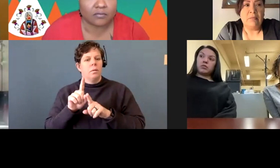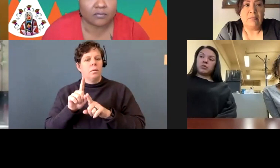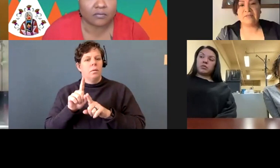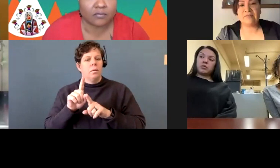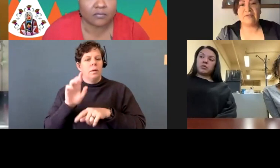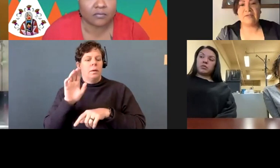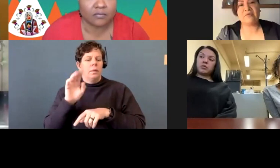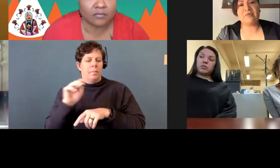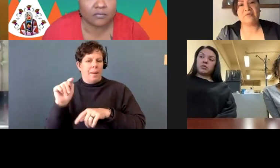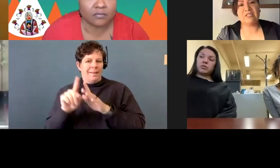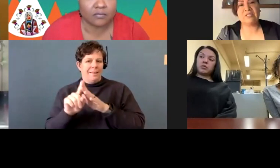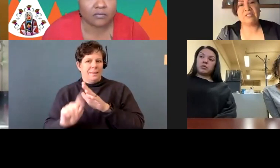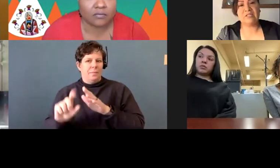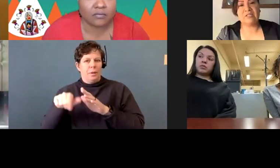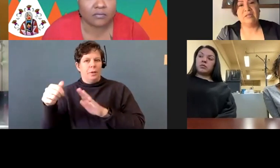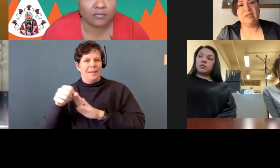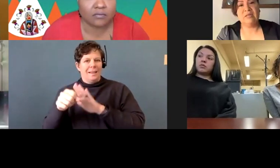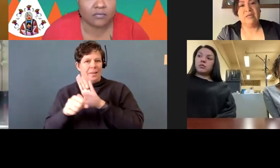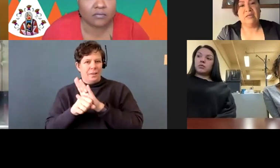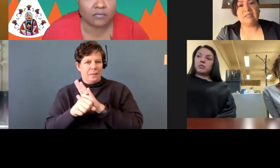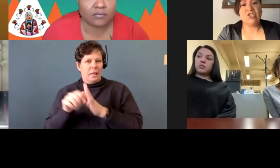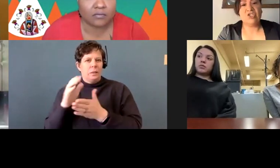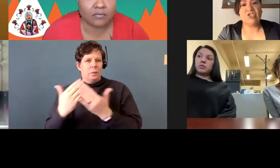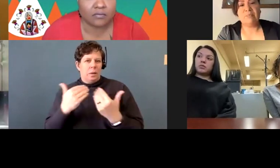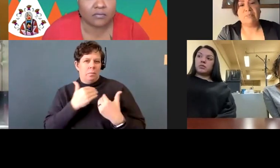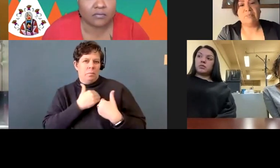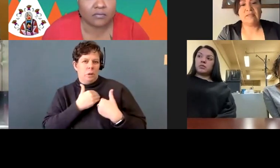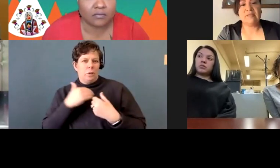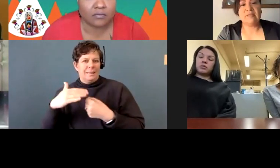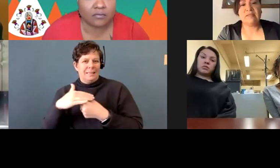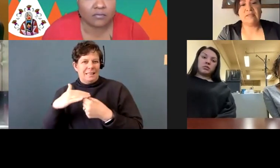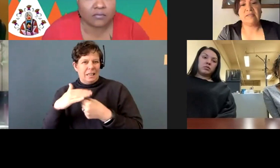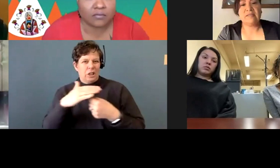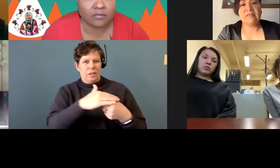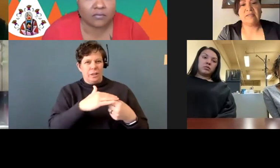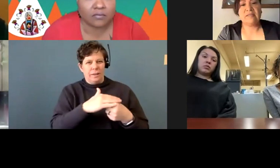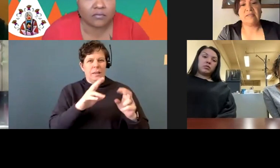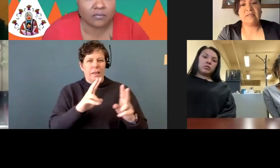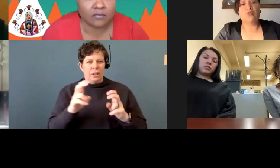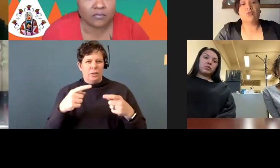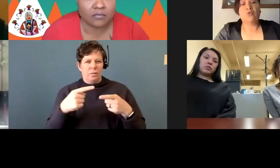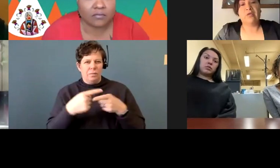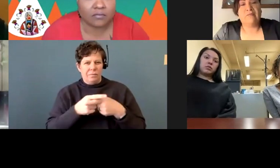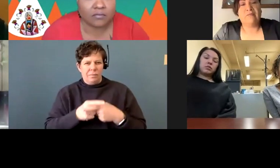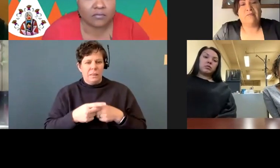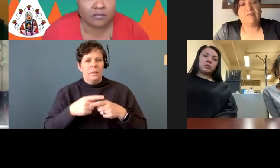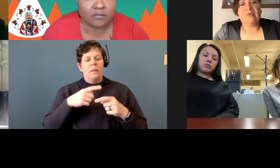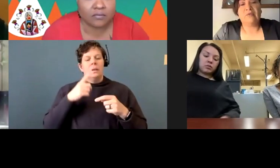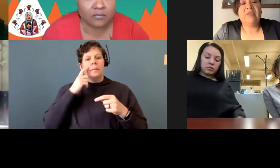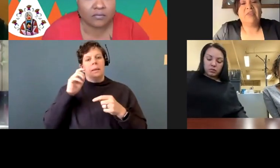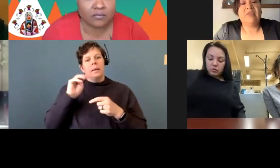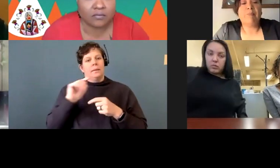state. So there, that's where the jurisdiction is kind of an issue in Matt's case, because we don't know if,